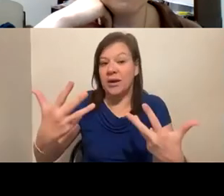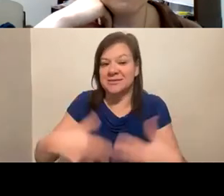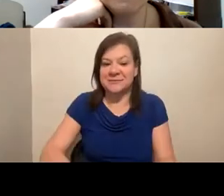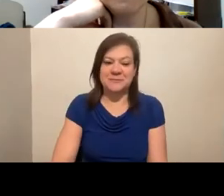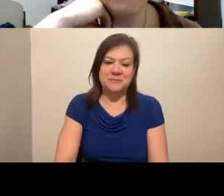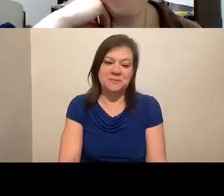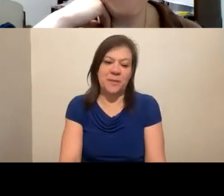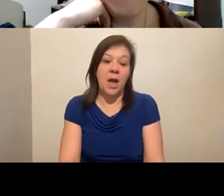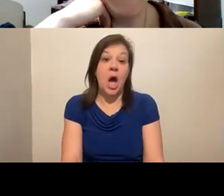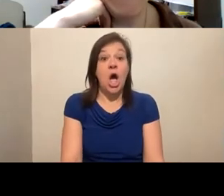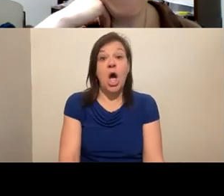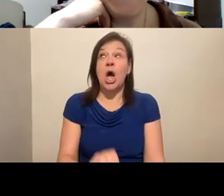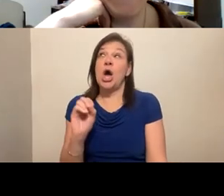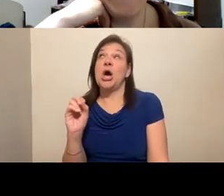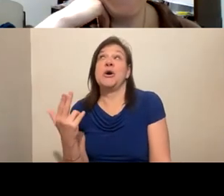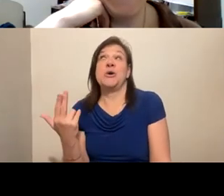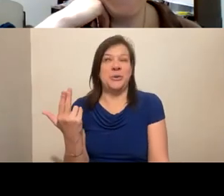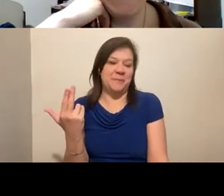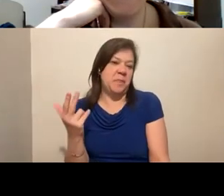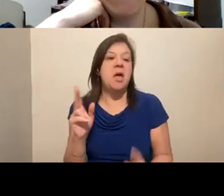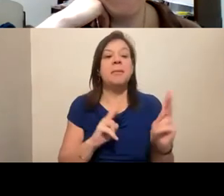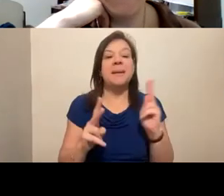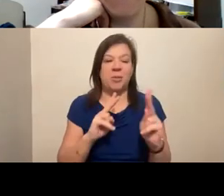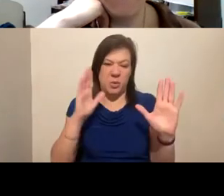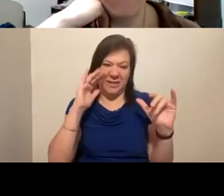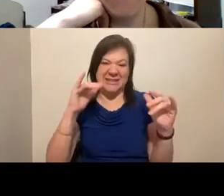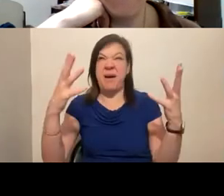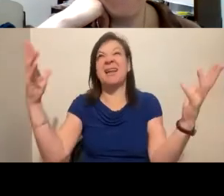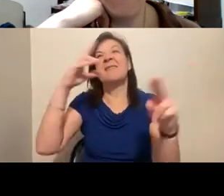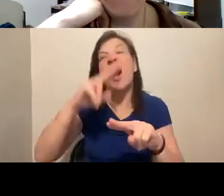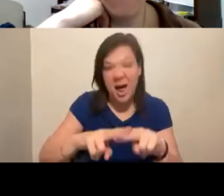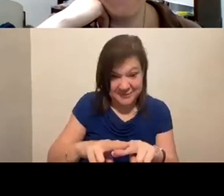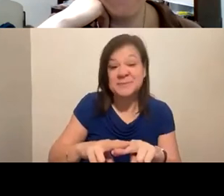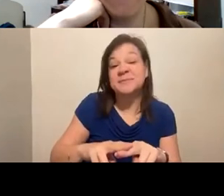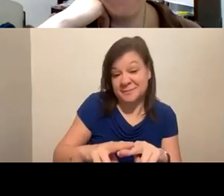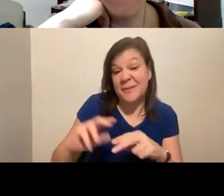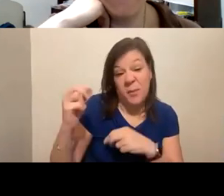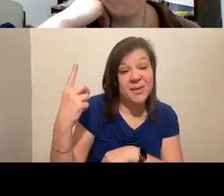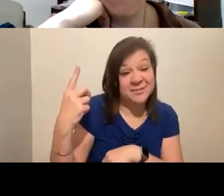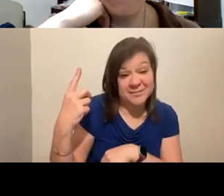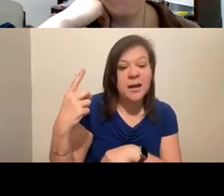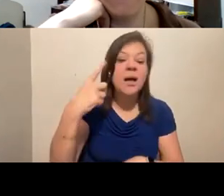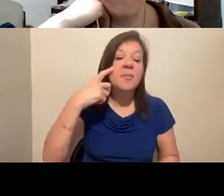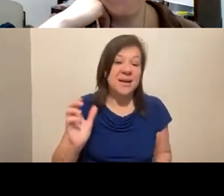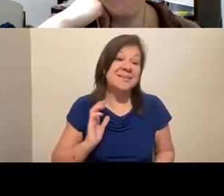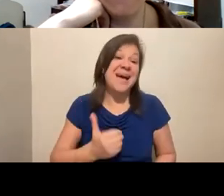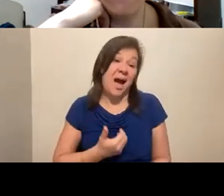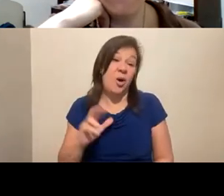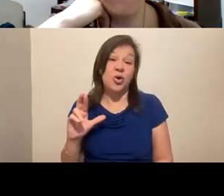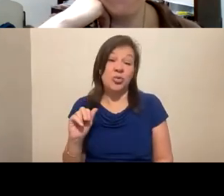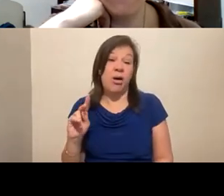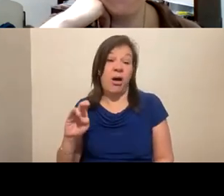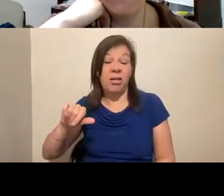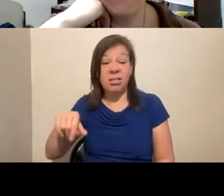Oh, I would have to say that people can expect a lot of fun, number one, because our Raleigh partners